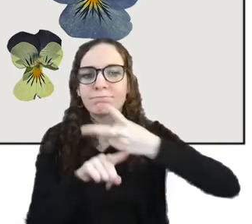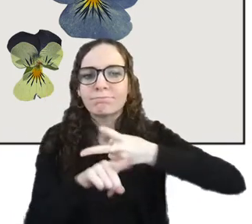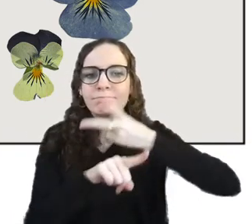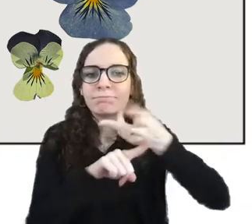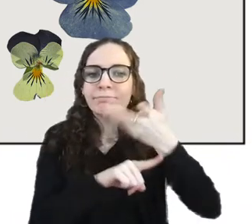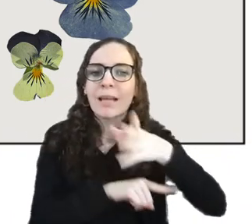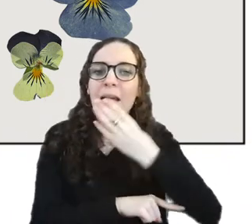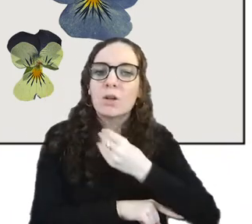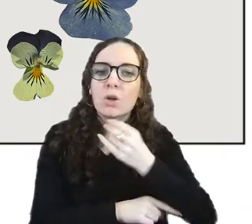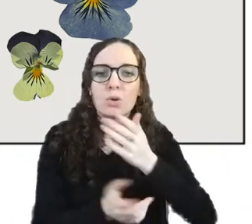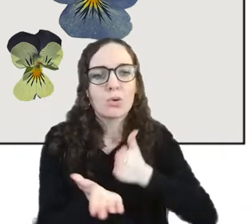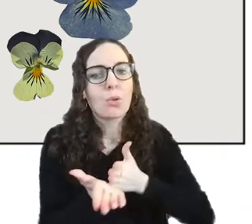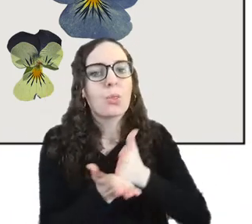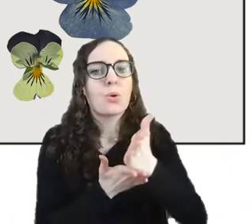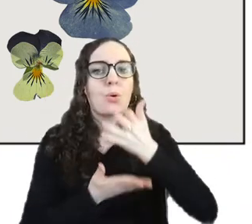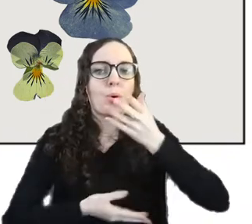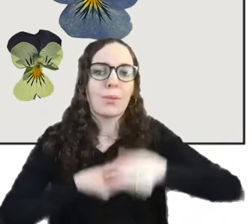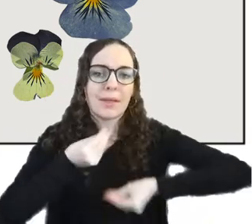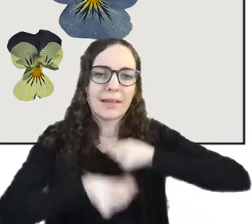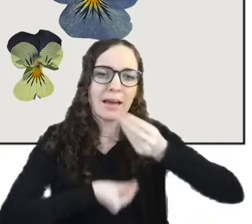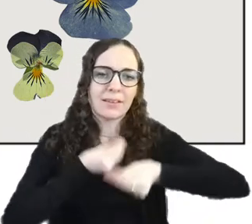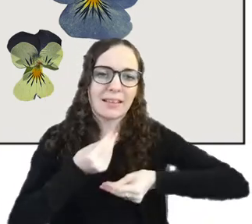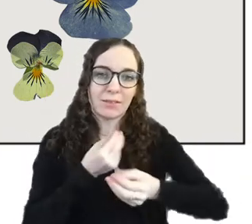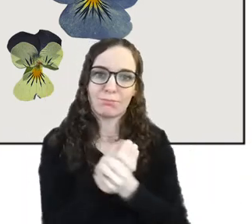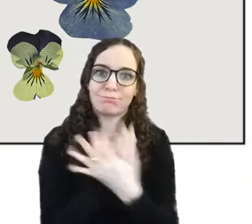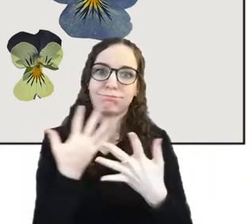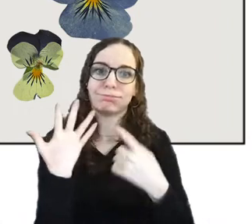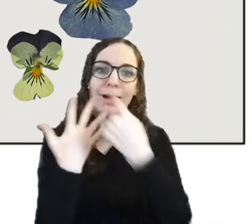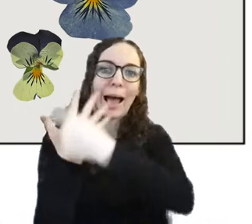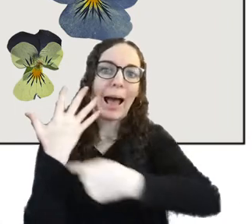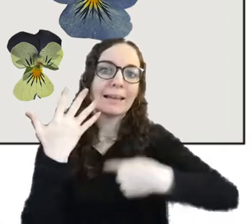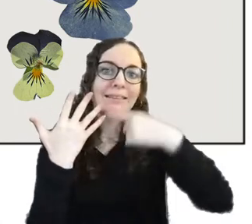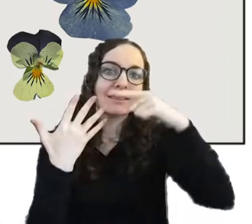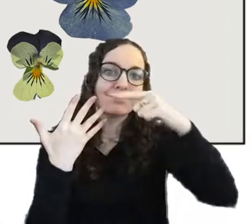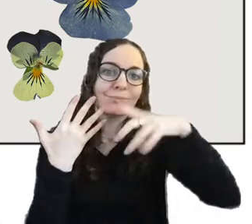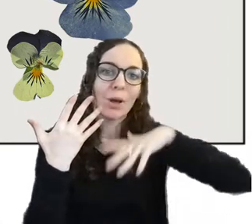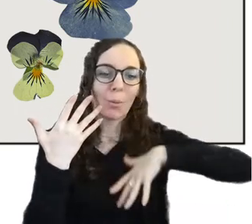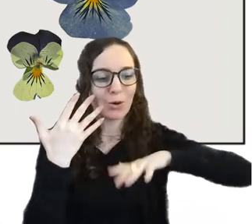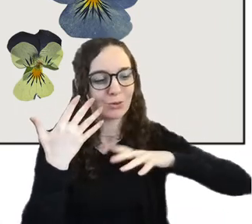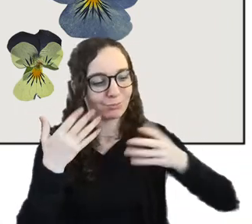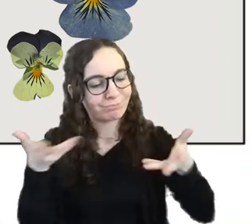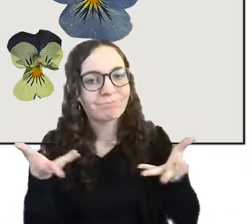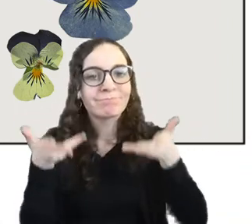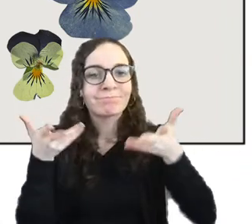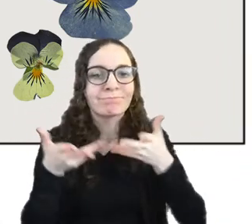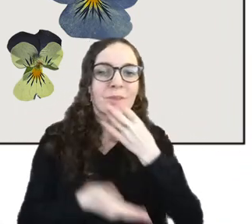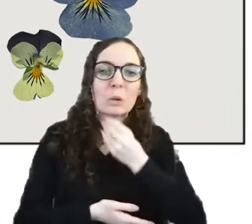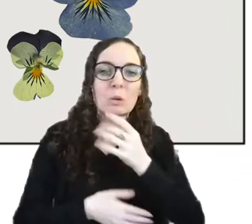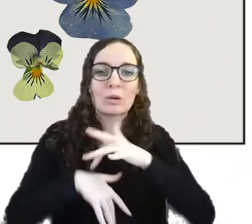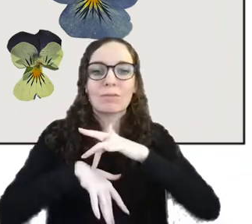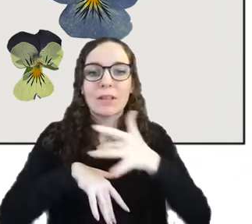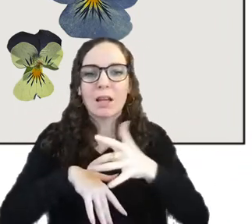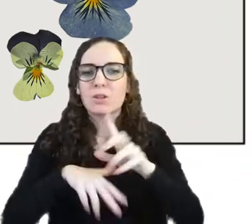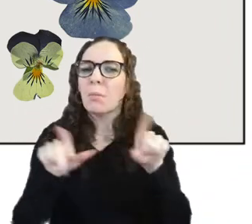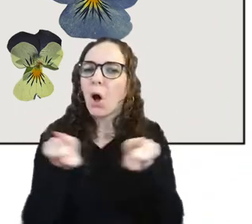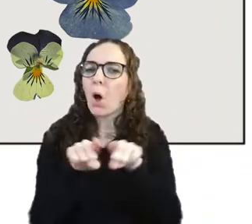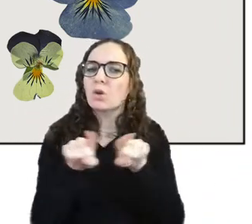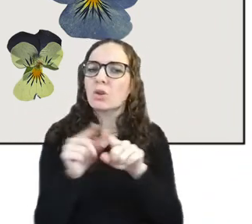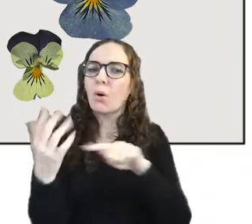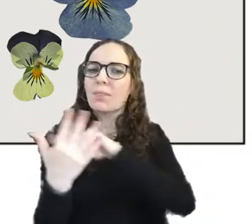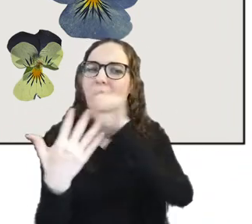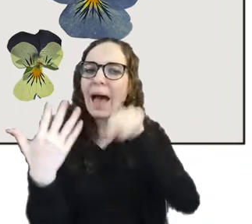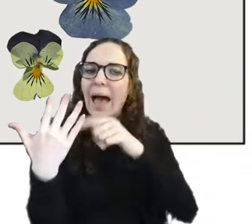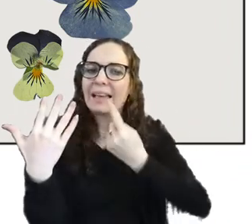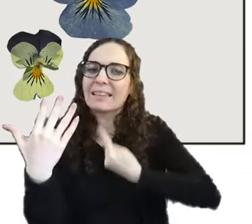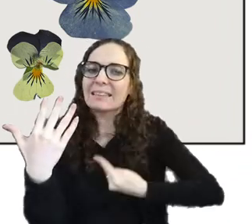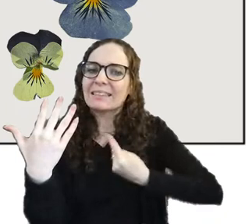hands to kind of reinforce the idea of touch obviously but also as a common kind of lesbian symbol as well as